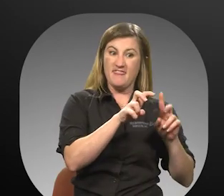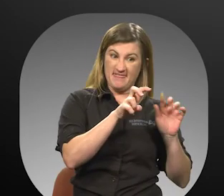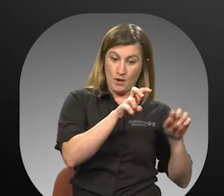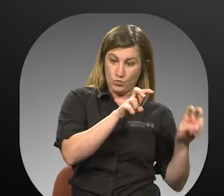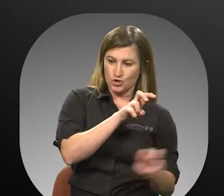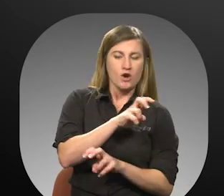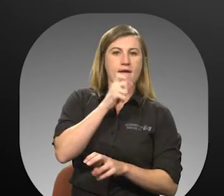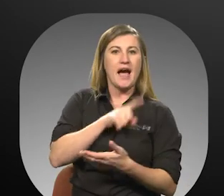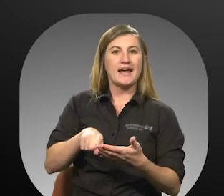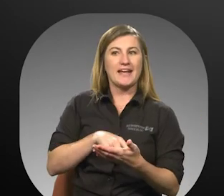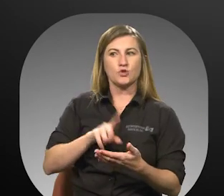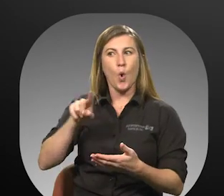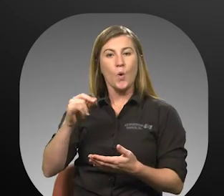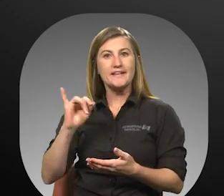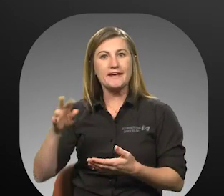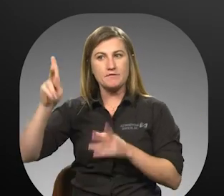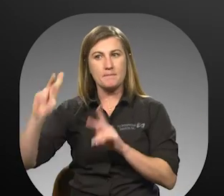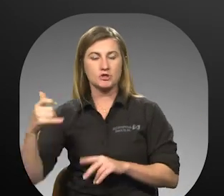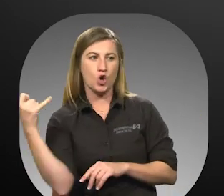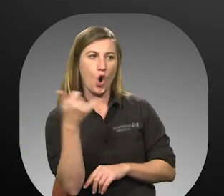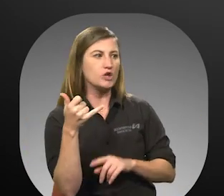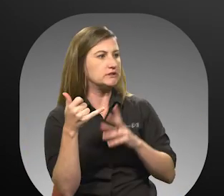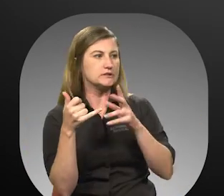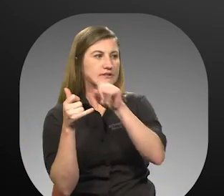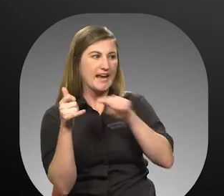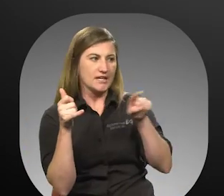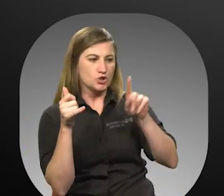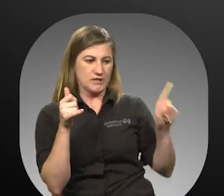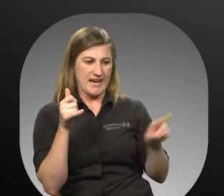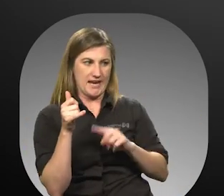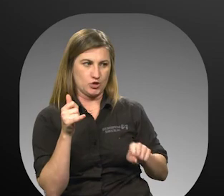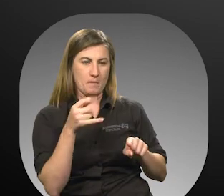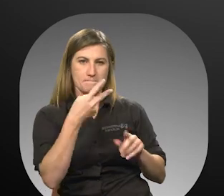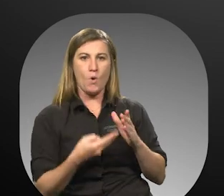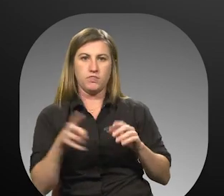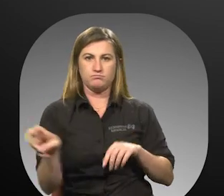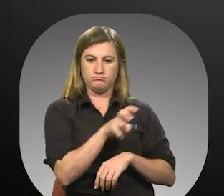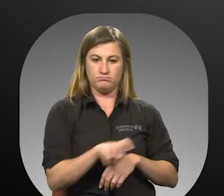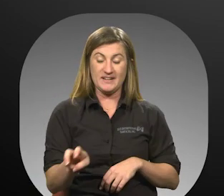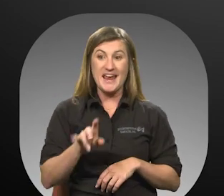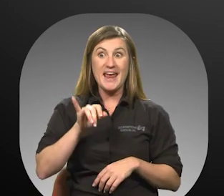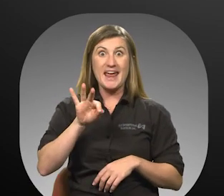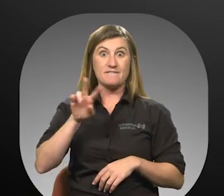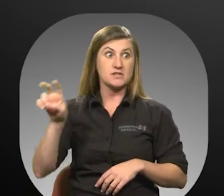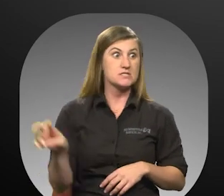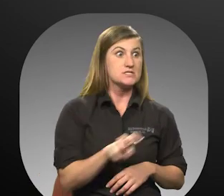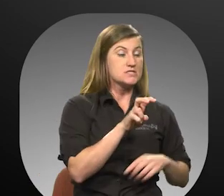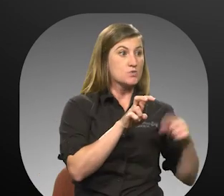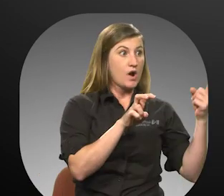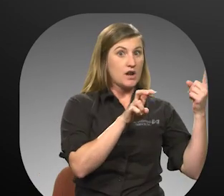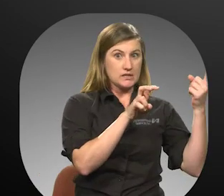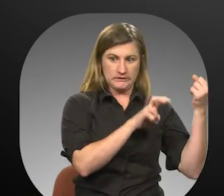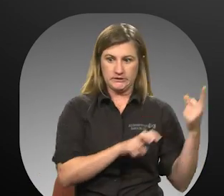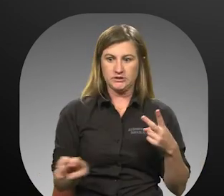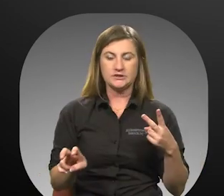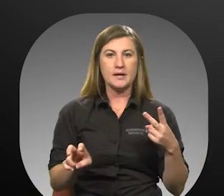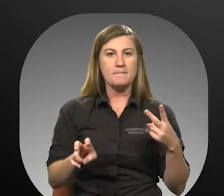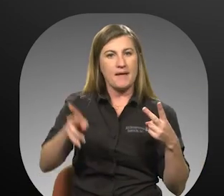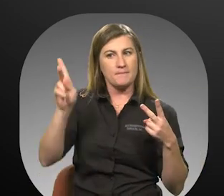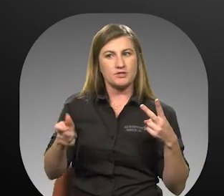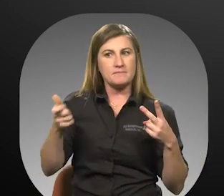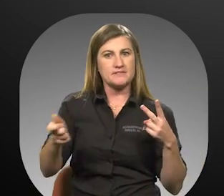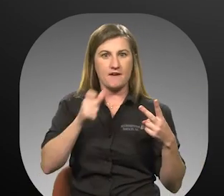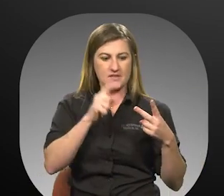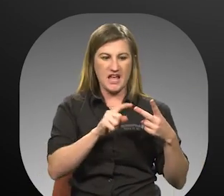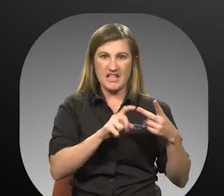be canceled unless the individual calls Votran to cancel the return trip. If the return trip is not canceled by the individual